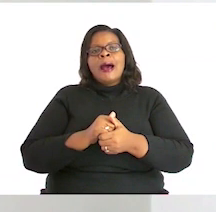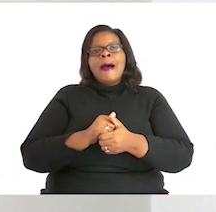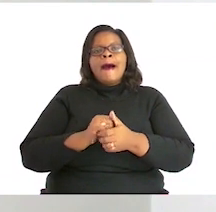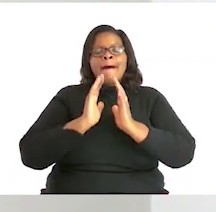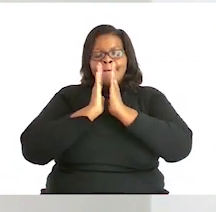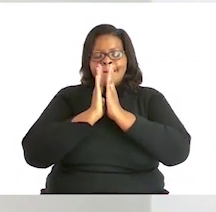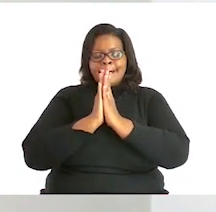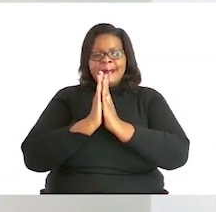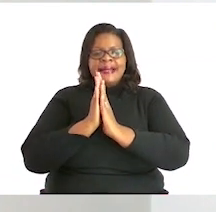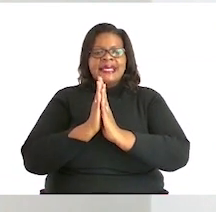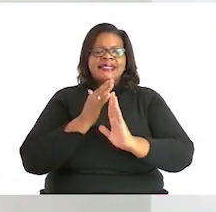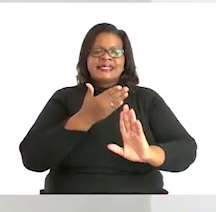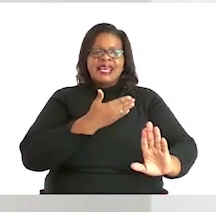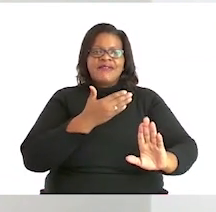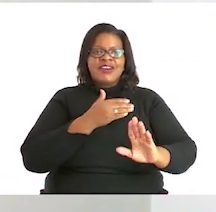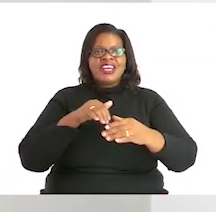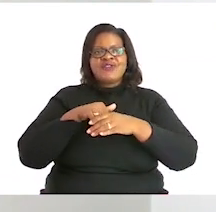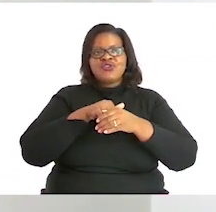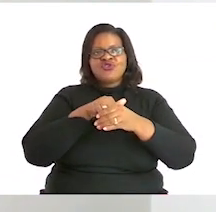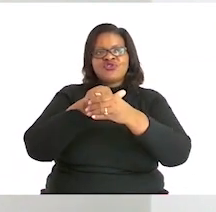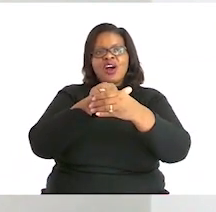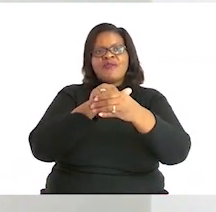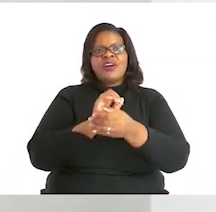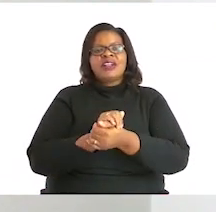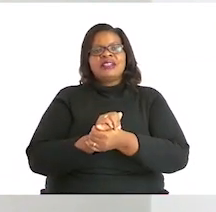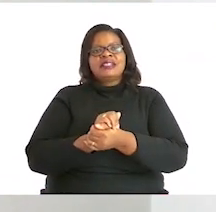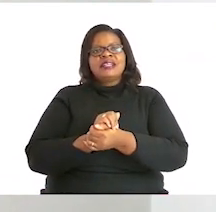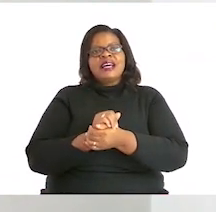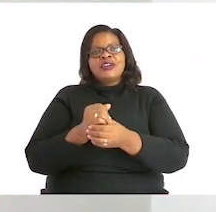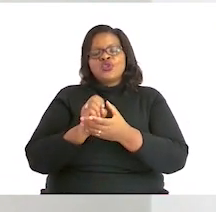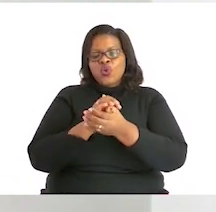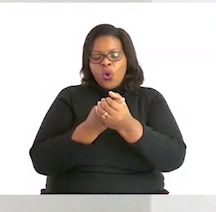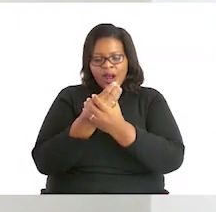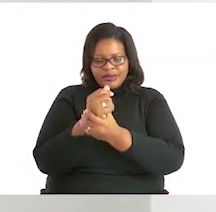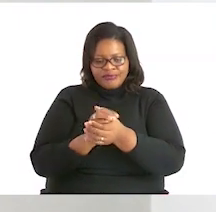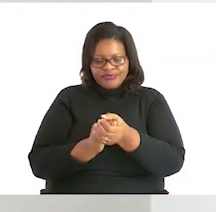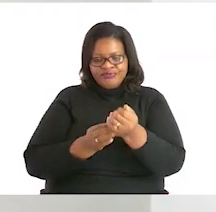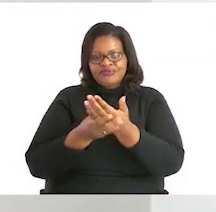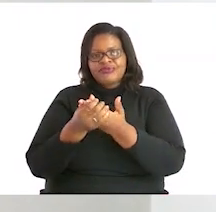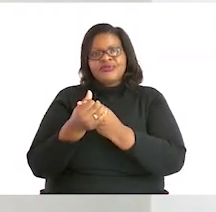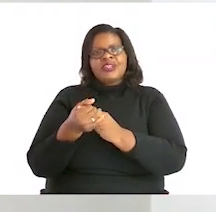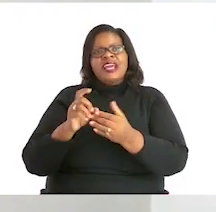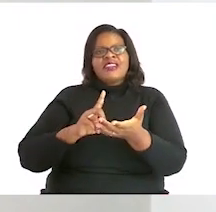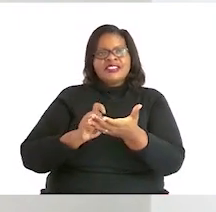whenever you travel, wear your mask, sanitize, and keep social distance.